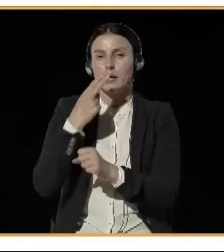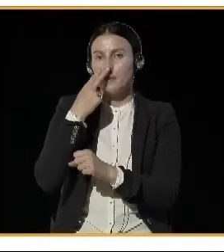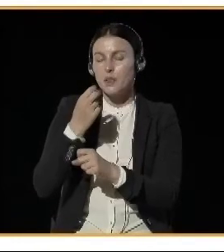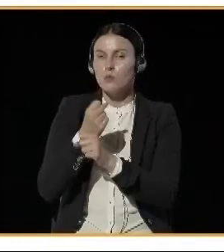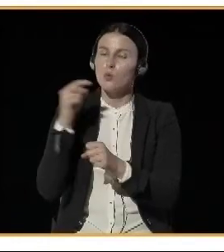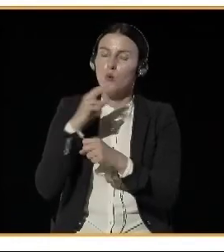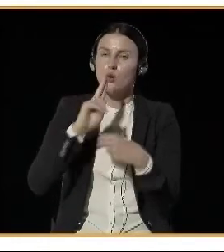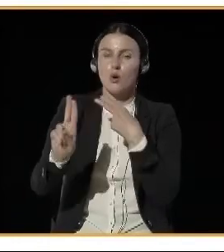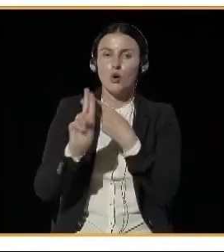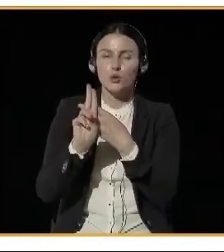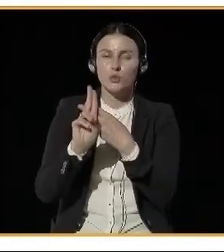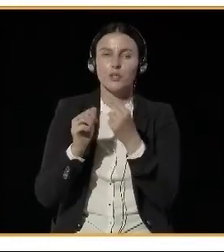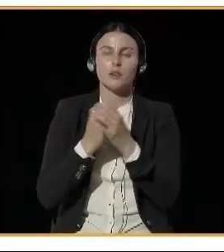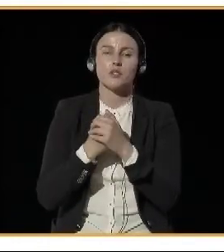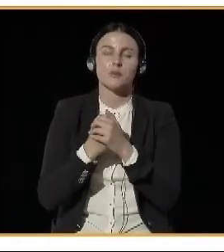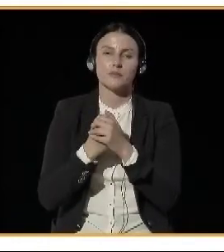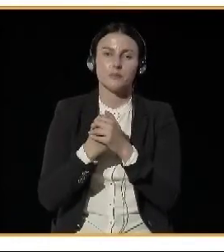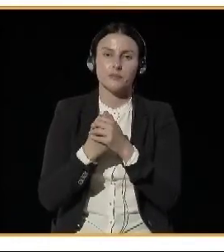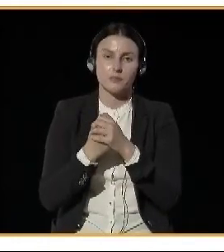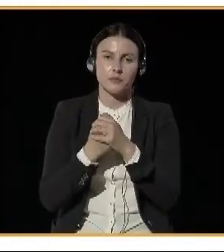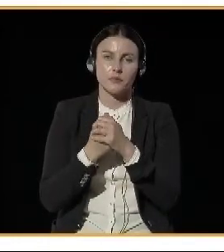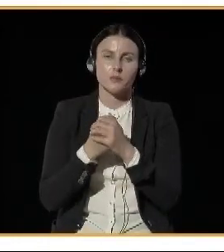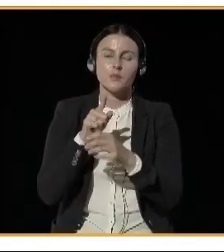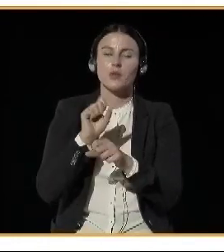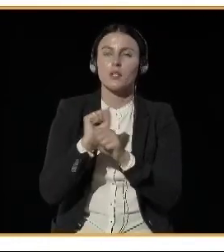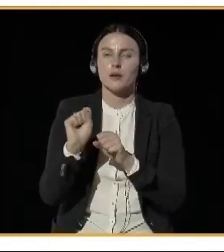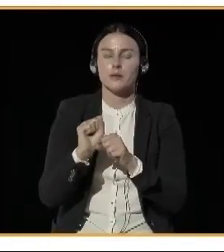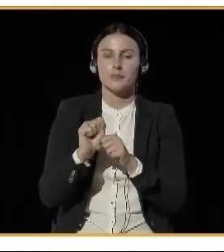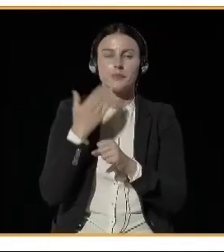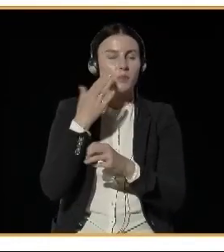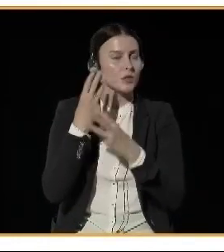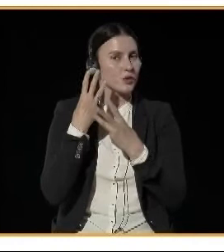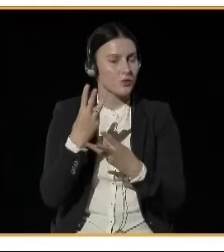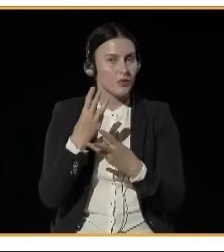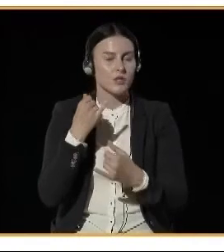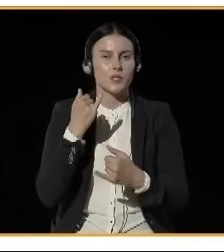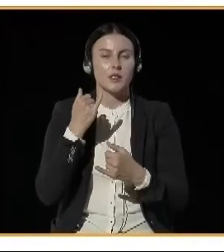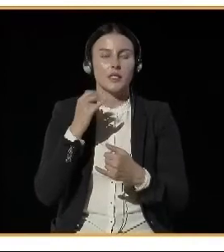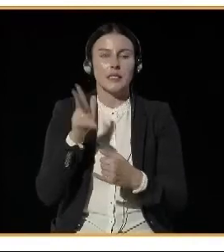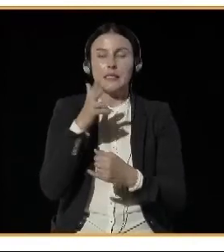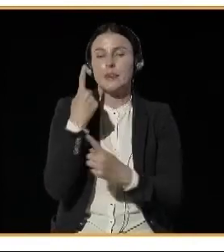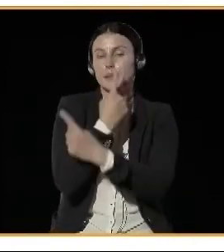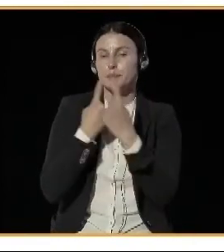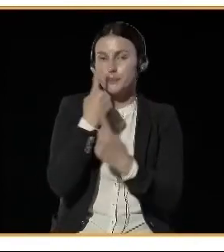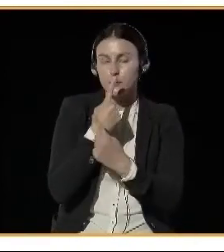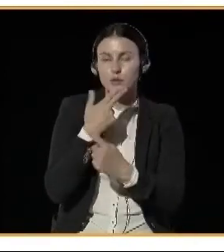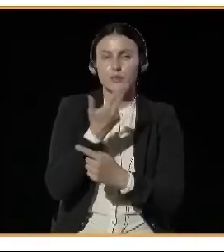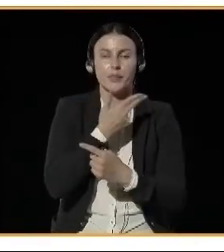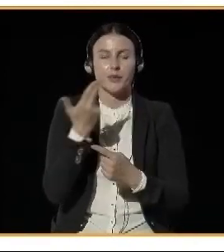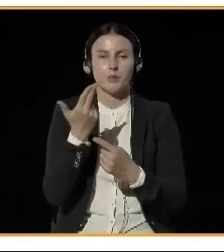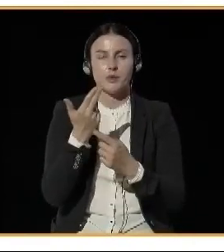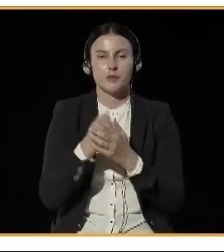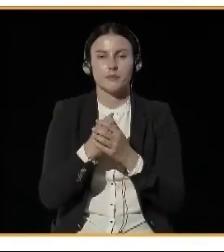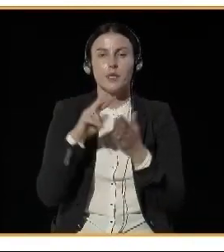And what's also important when thinking about action plans, when